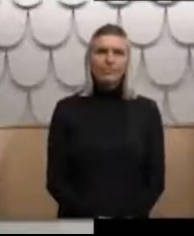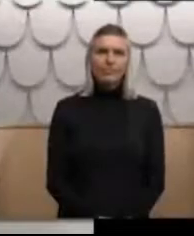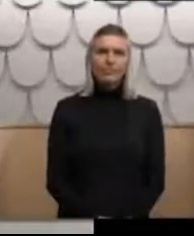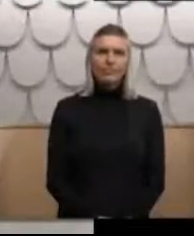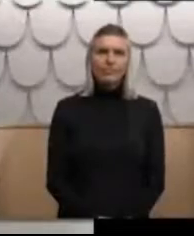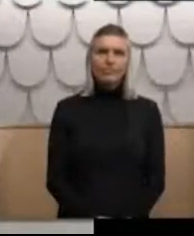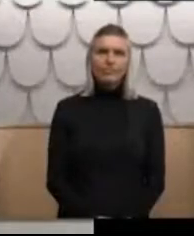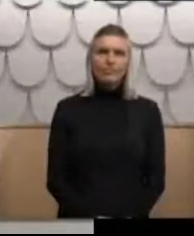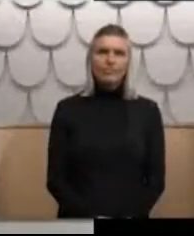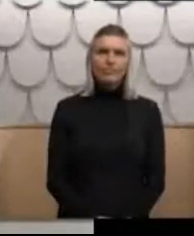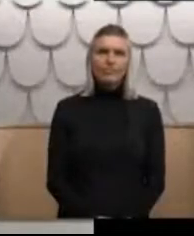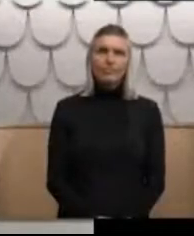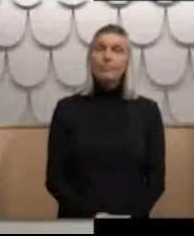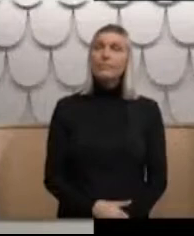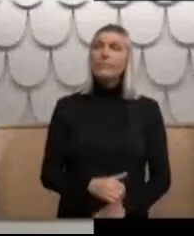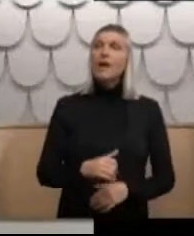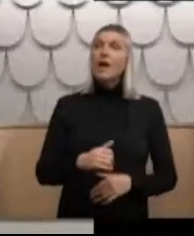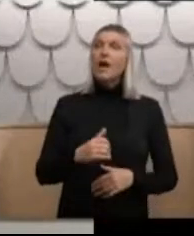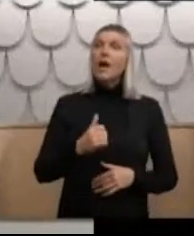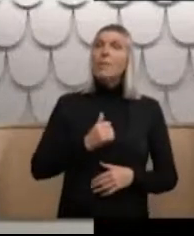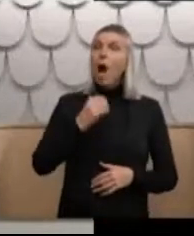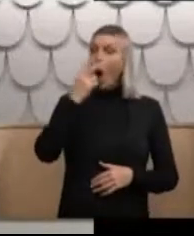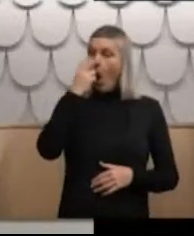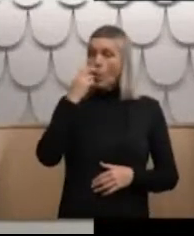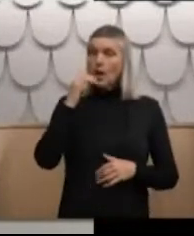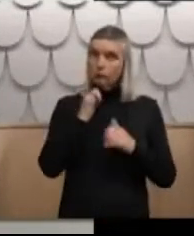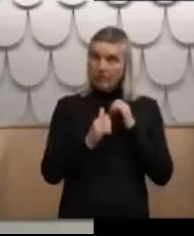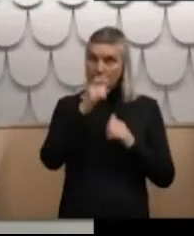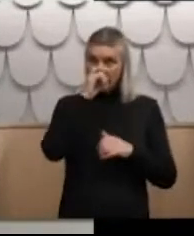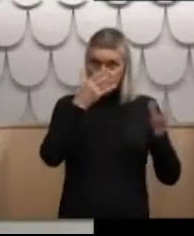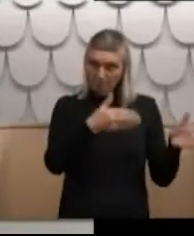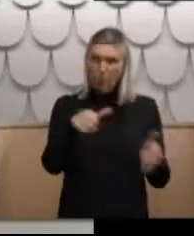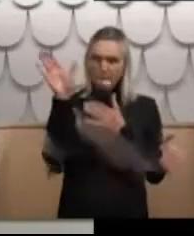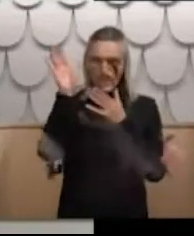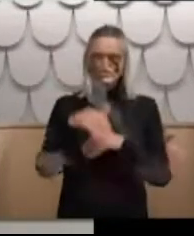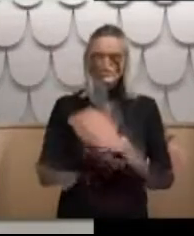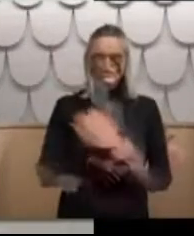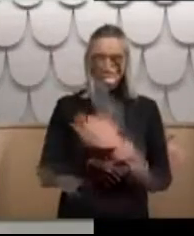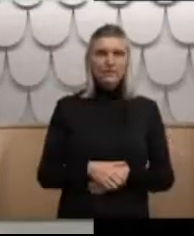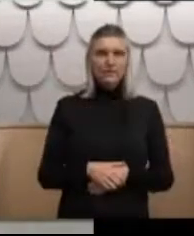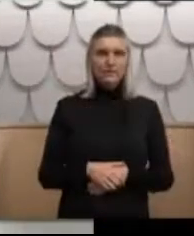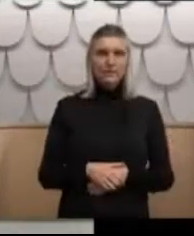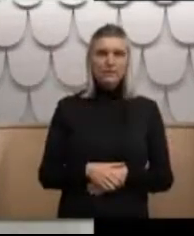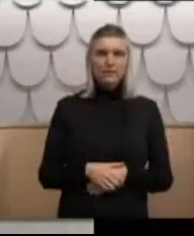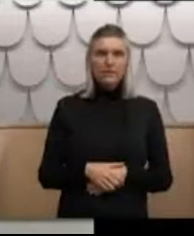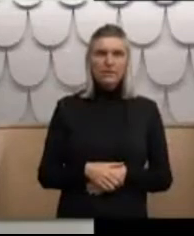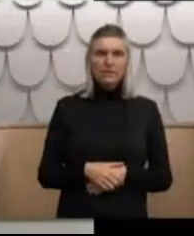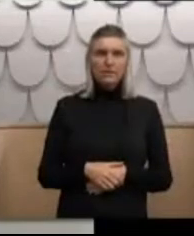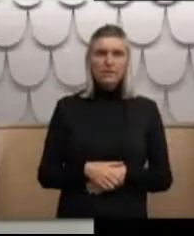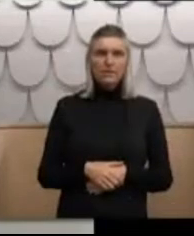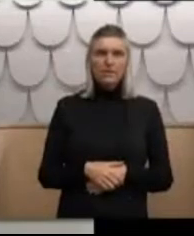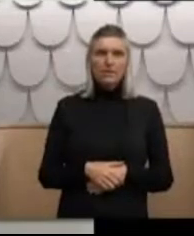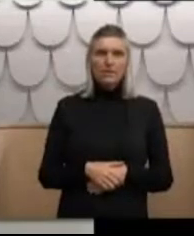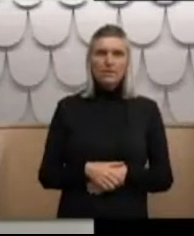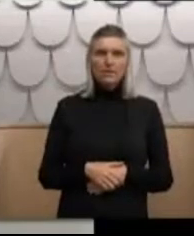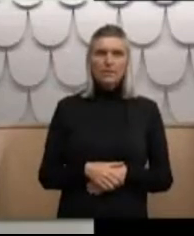My older siblings had moved out, but there were still seven of us living there. Mum would be working up in the